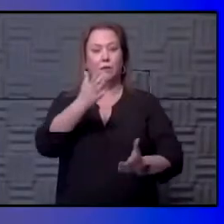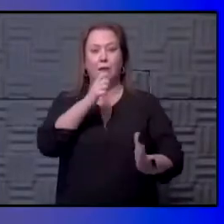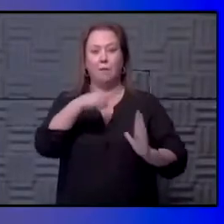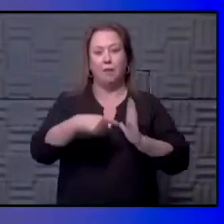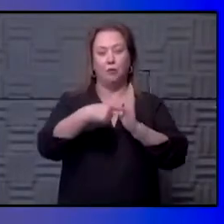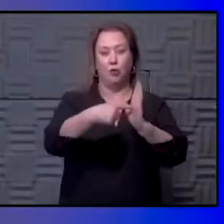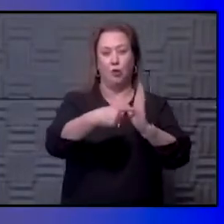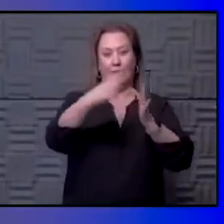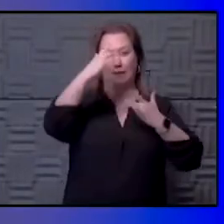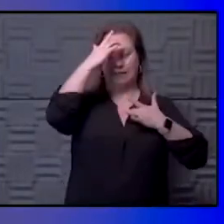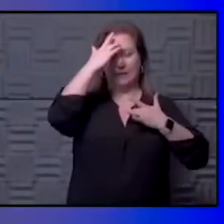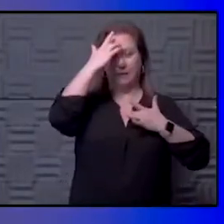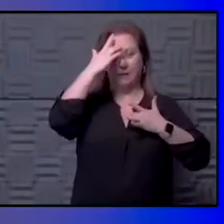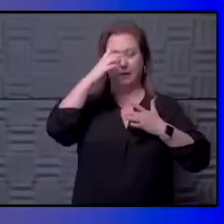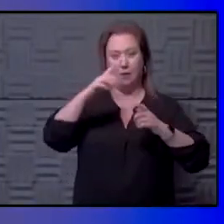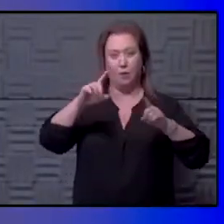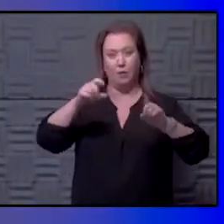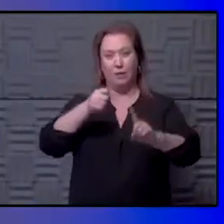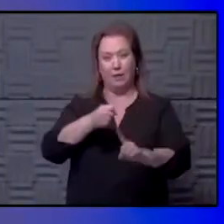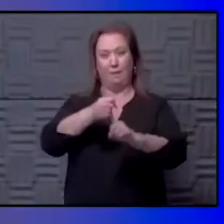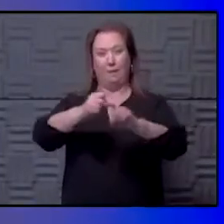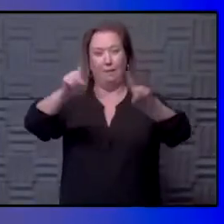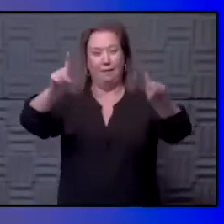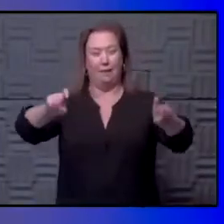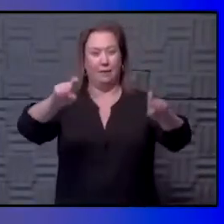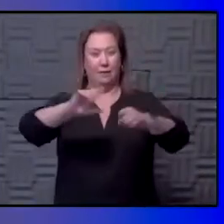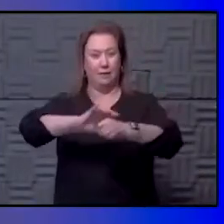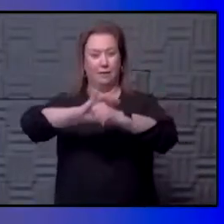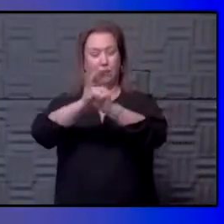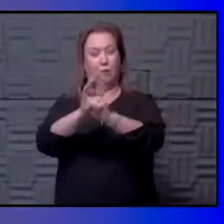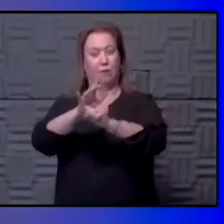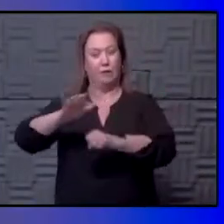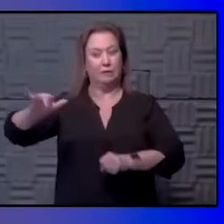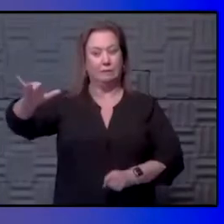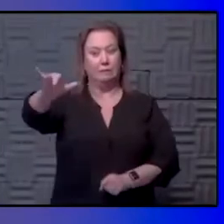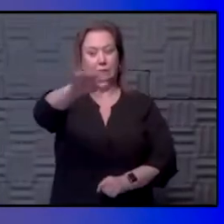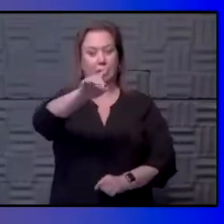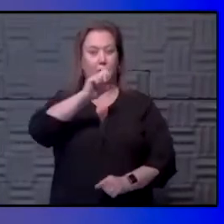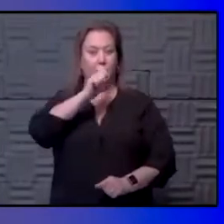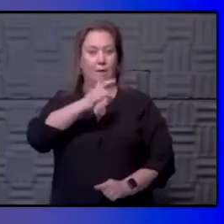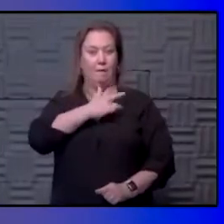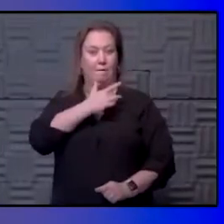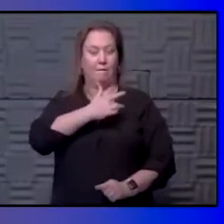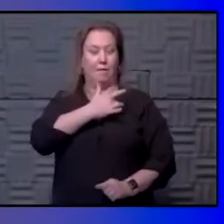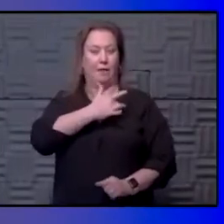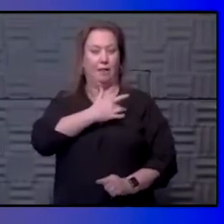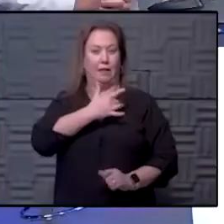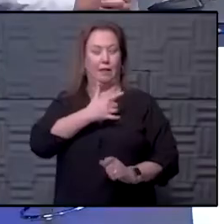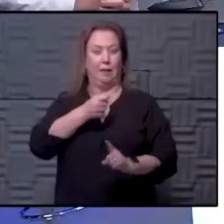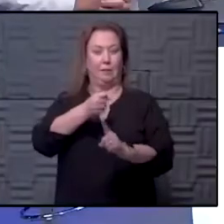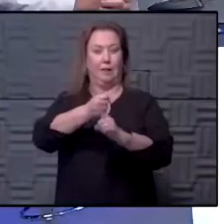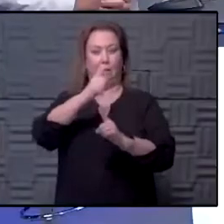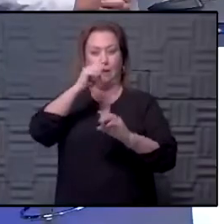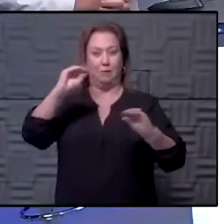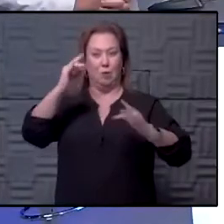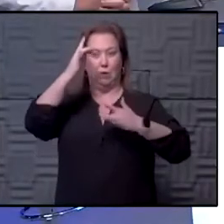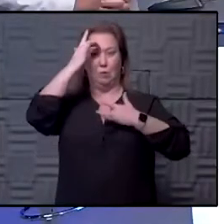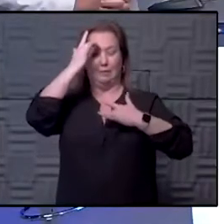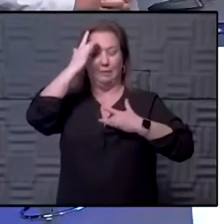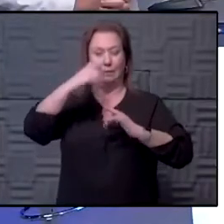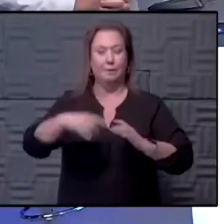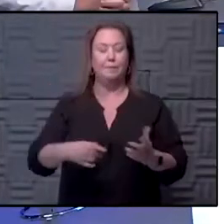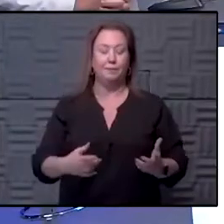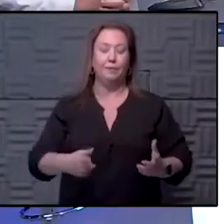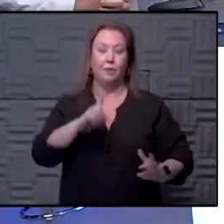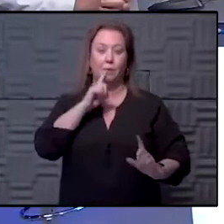symptoms. So what does that impact on testing? And is COVID still out there and we're just not feeling the impact of it because we're not symptomatic? Yeah, I think the ultimate test of